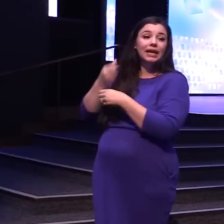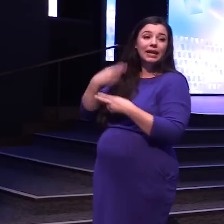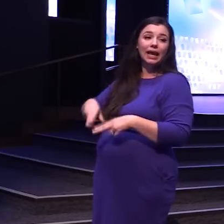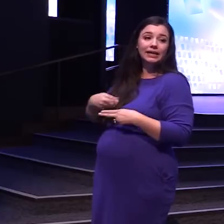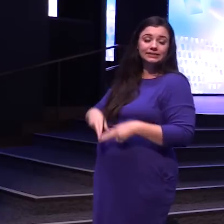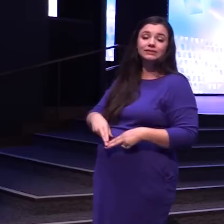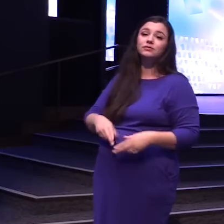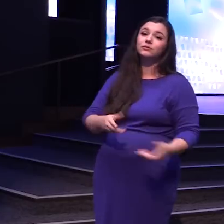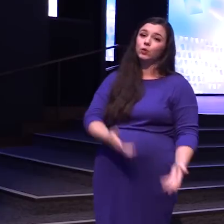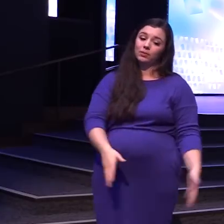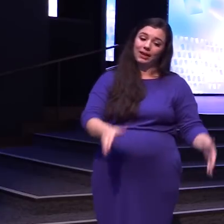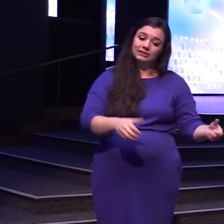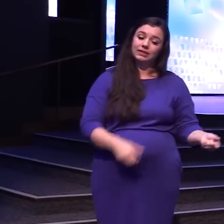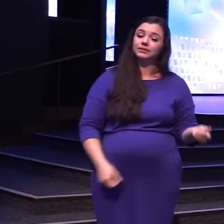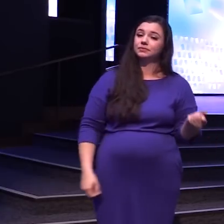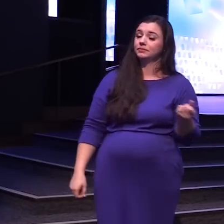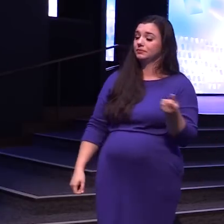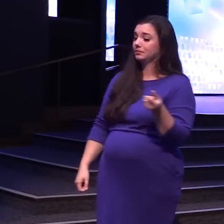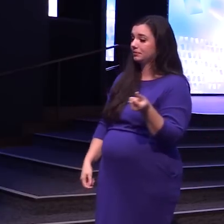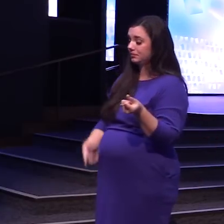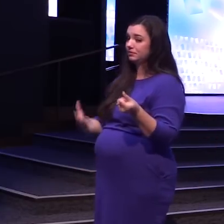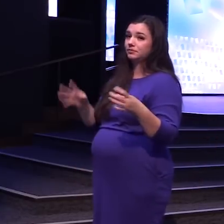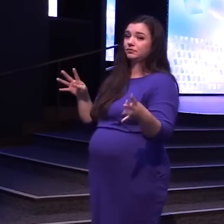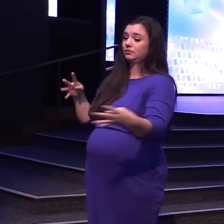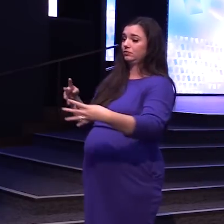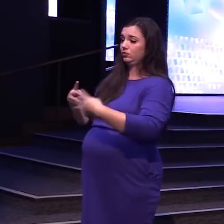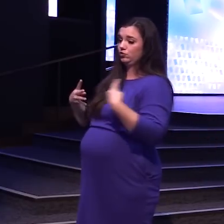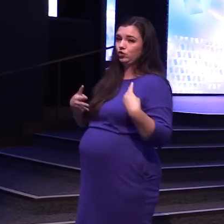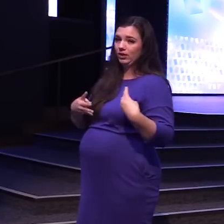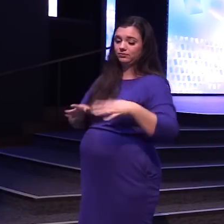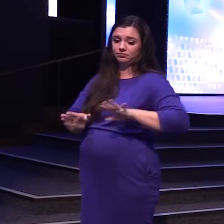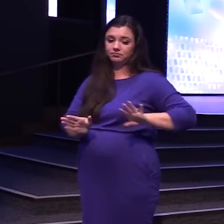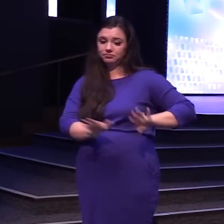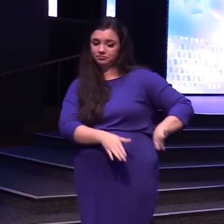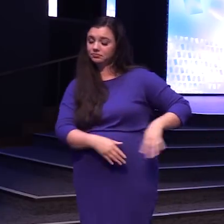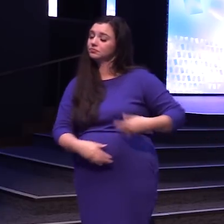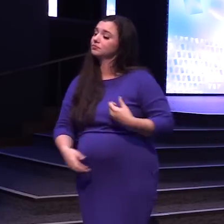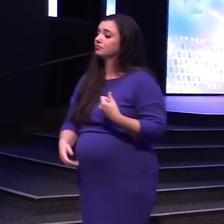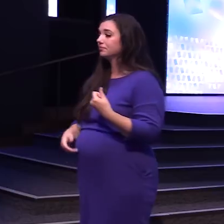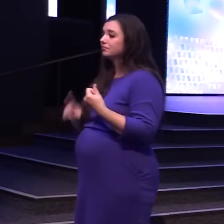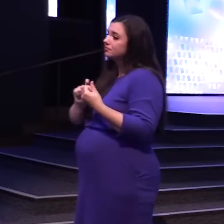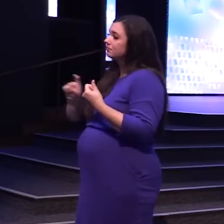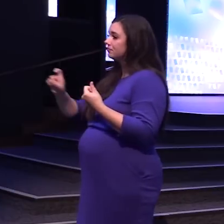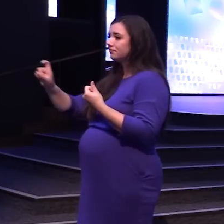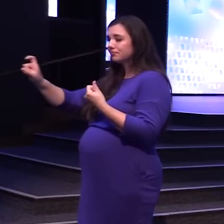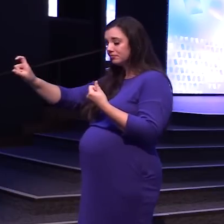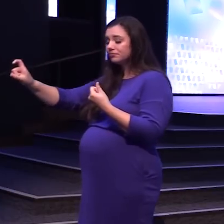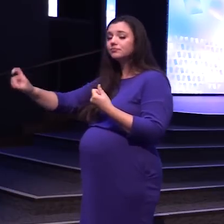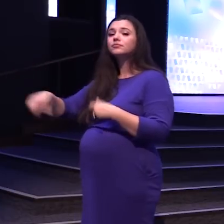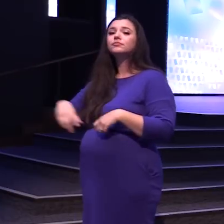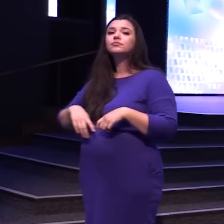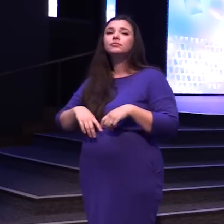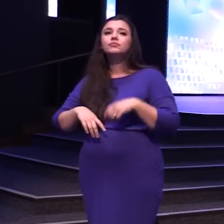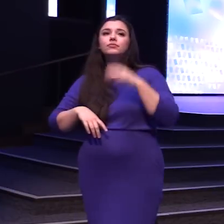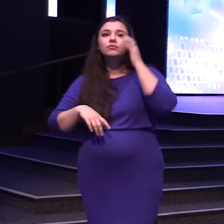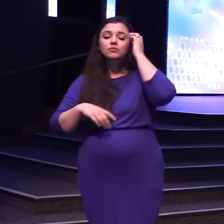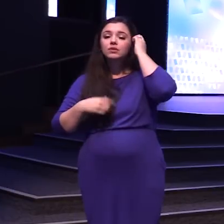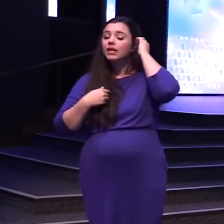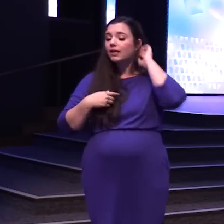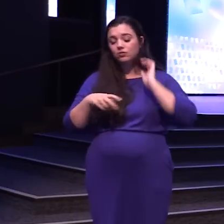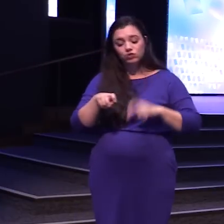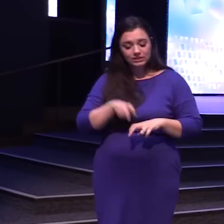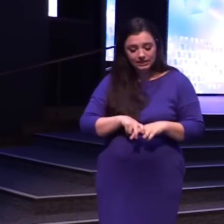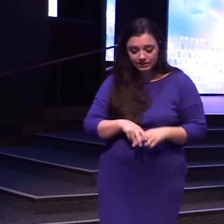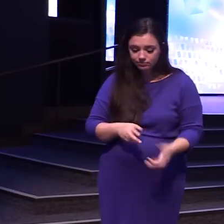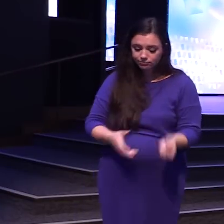She gets the basket She walks through the gate Shuts the gate You know Goes out And I'm just Sitting